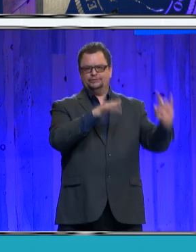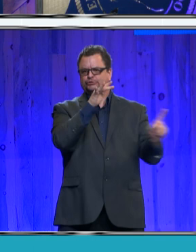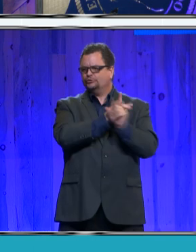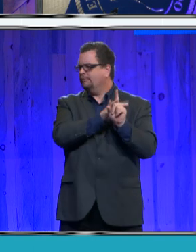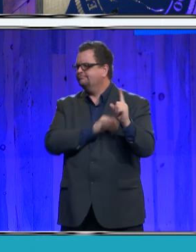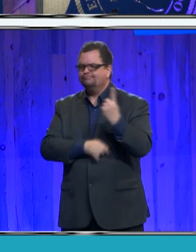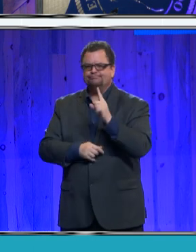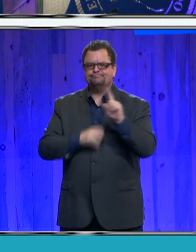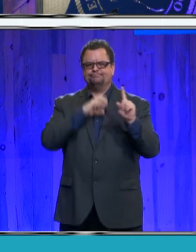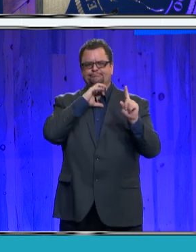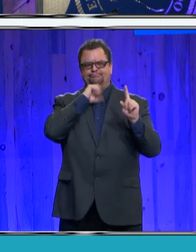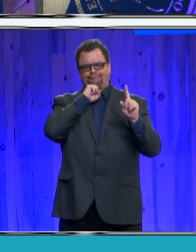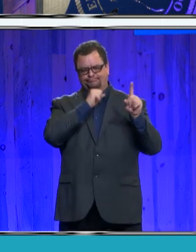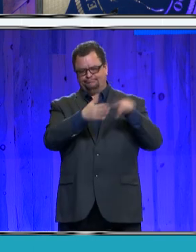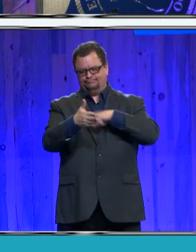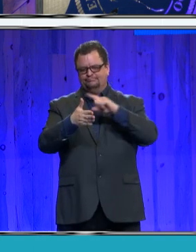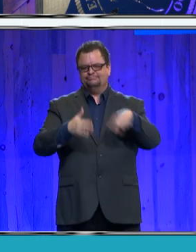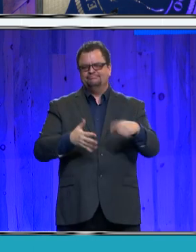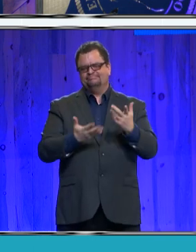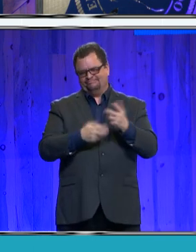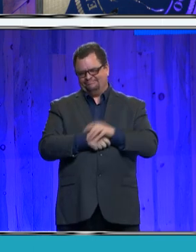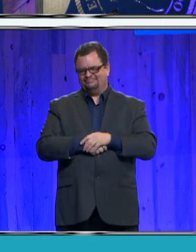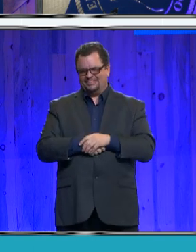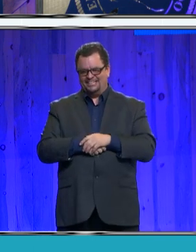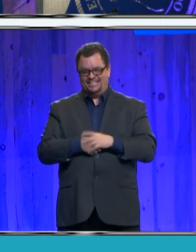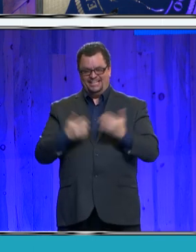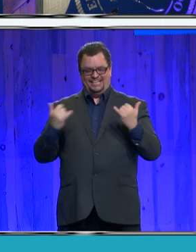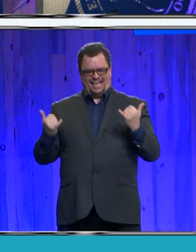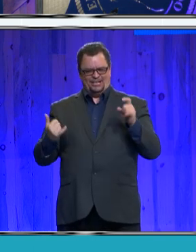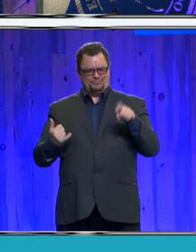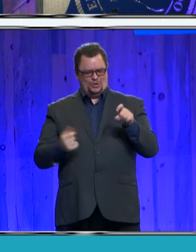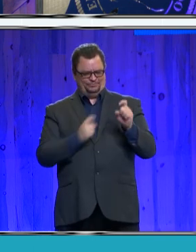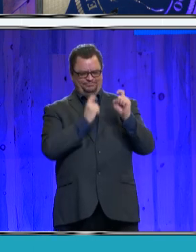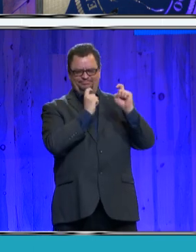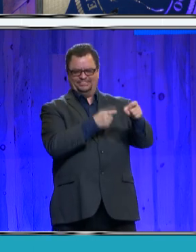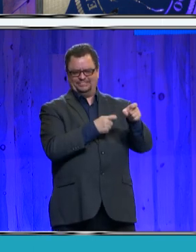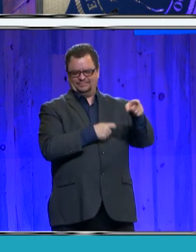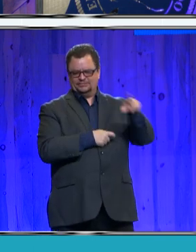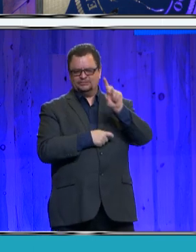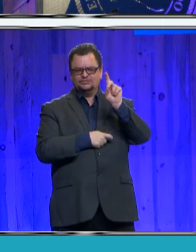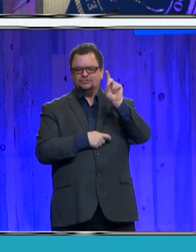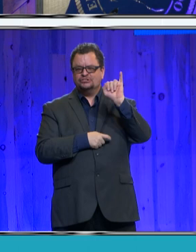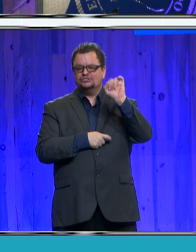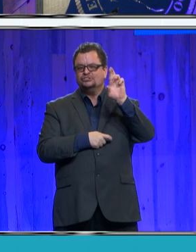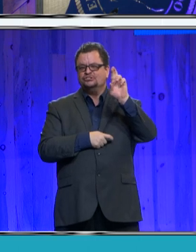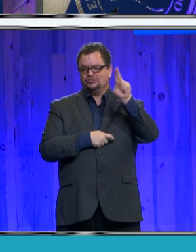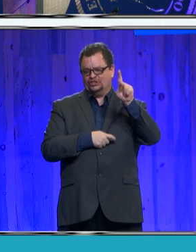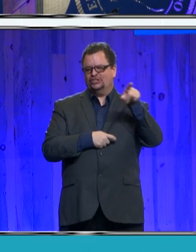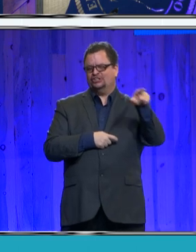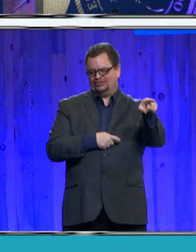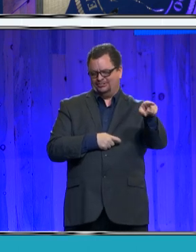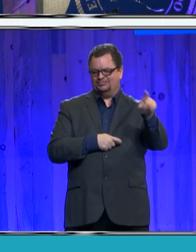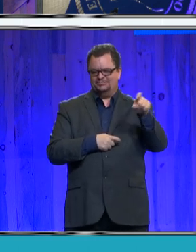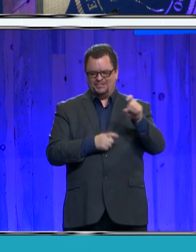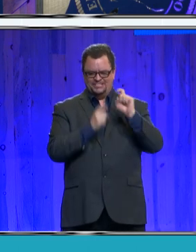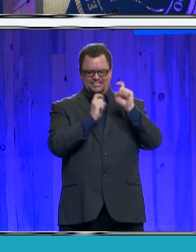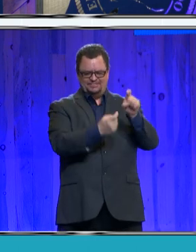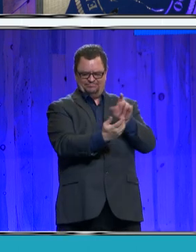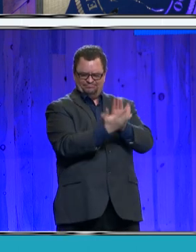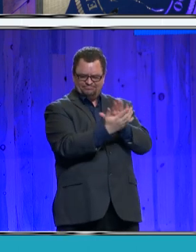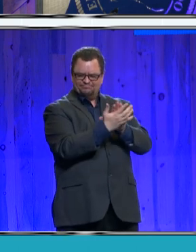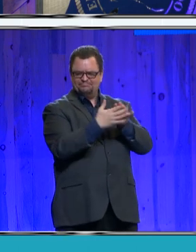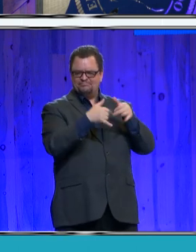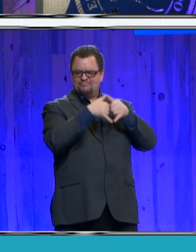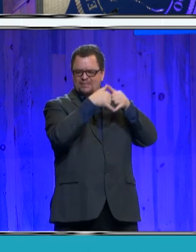At this point of the speech, were going to give Dirk a proper send-off with gifts and everything, but instead, he got a